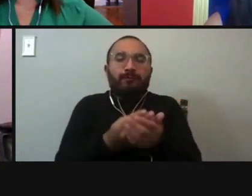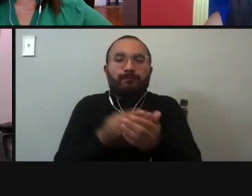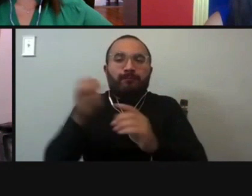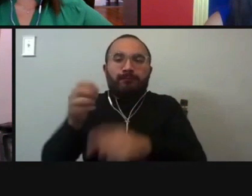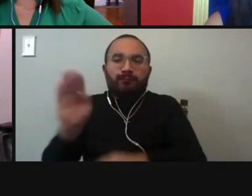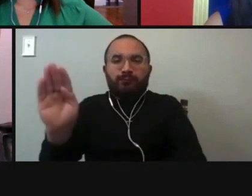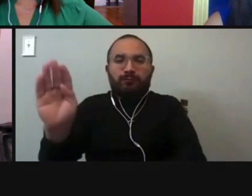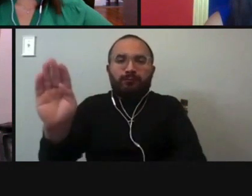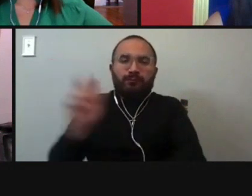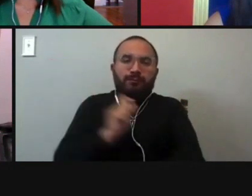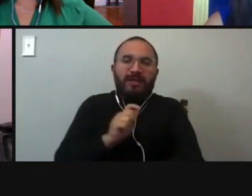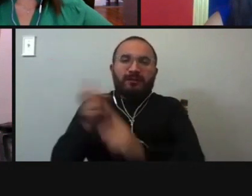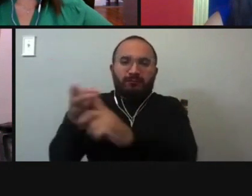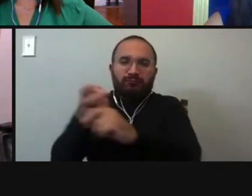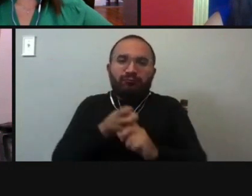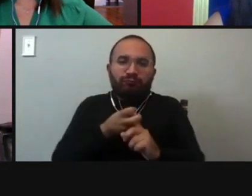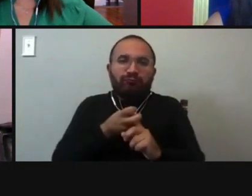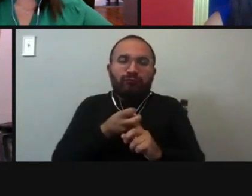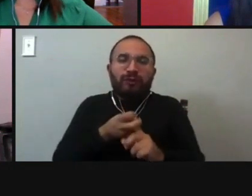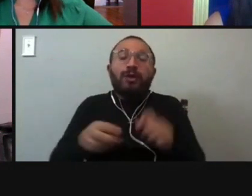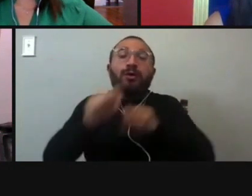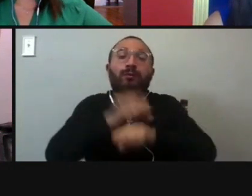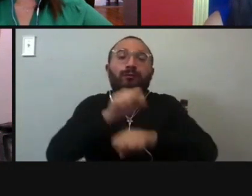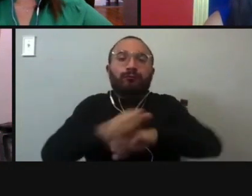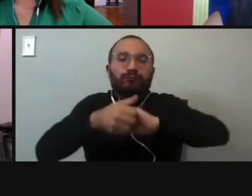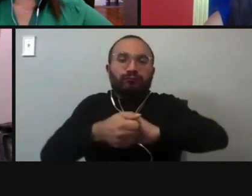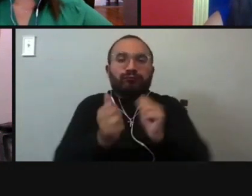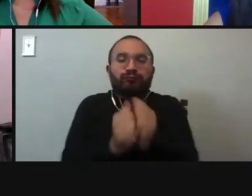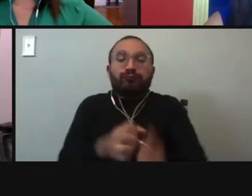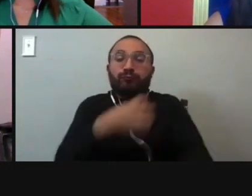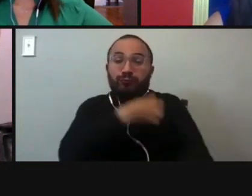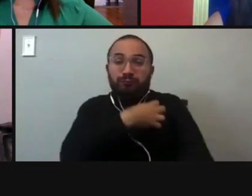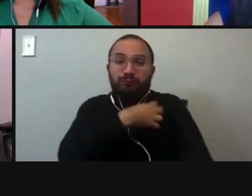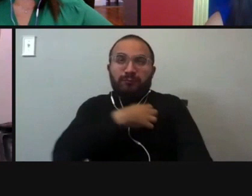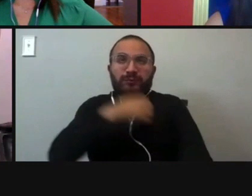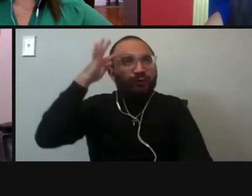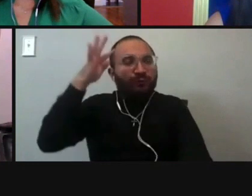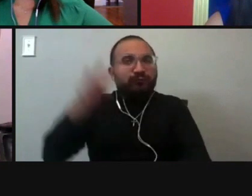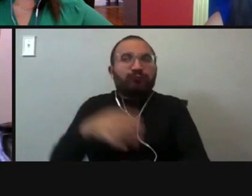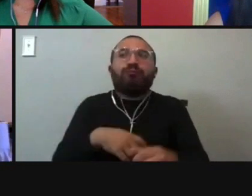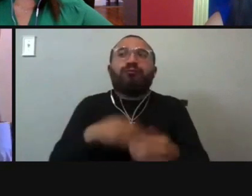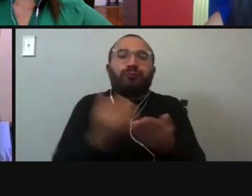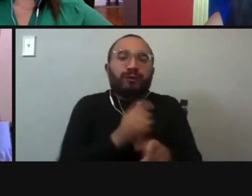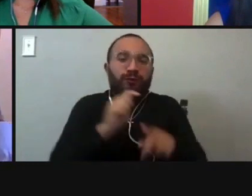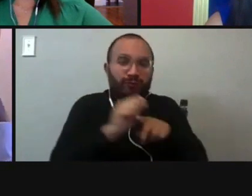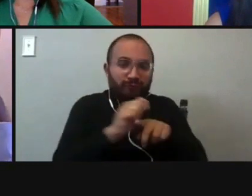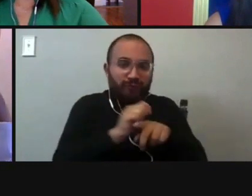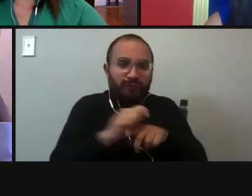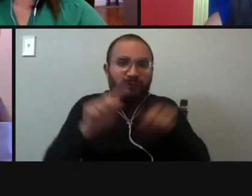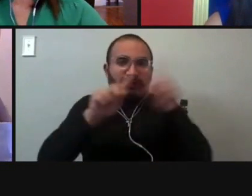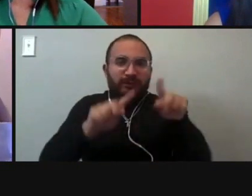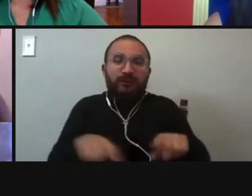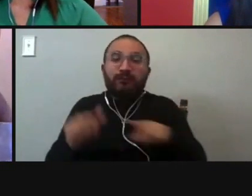positive steps with working with the sheriff to come up with a new, new training, um, mechanisms for his, for